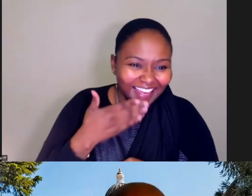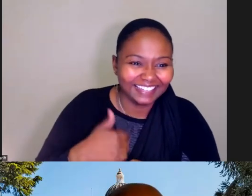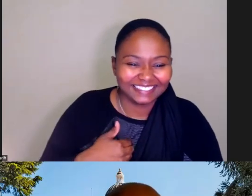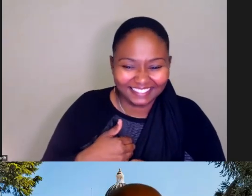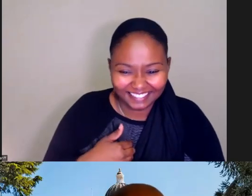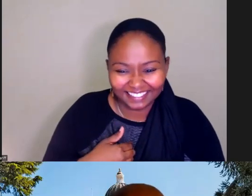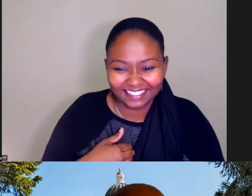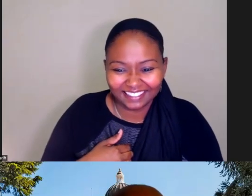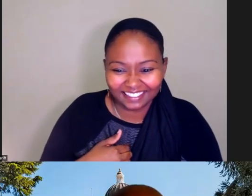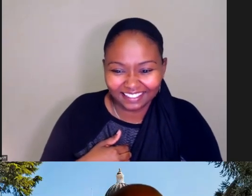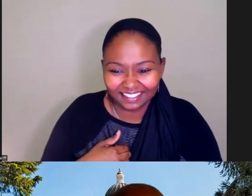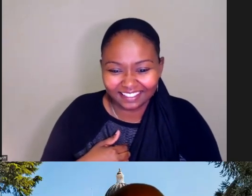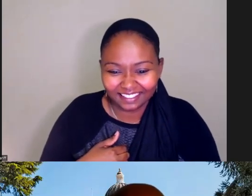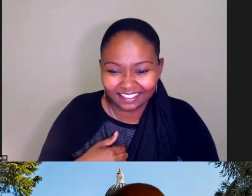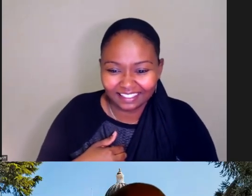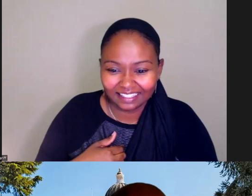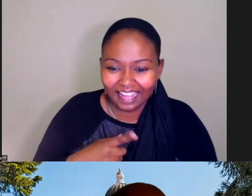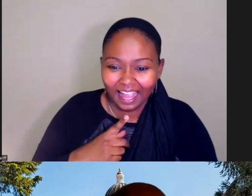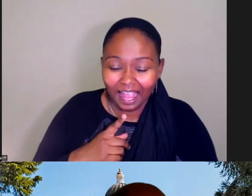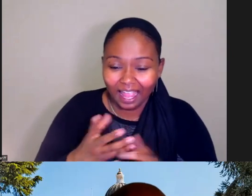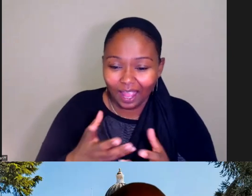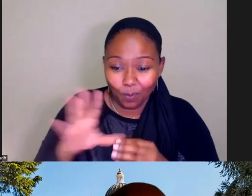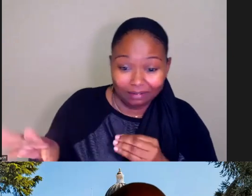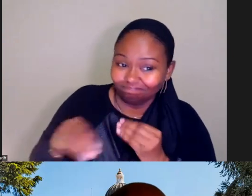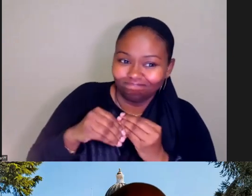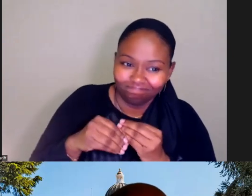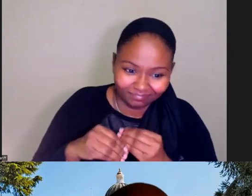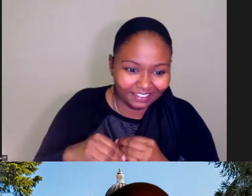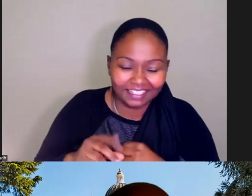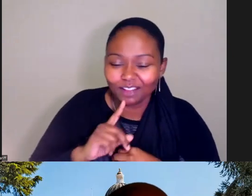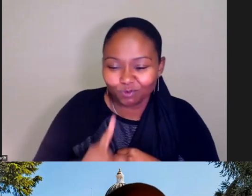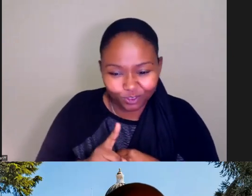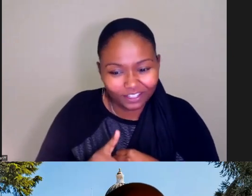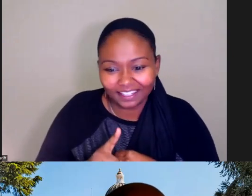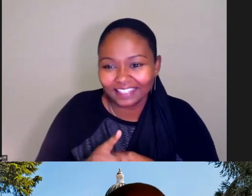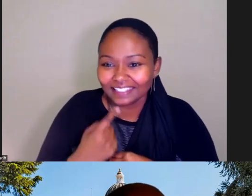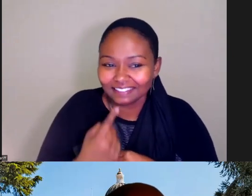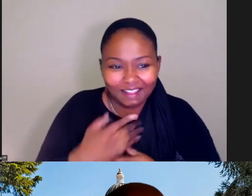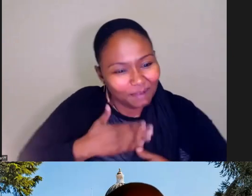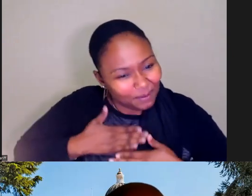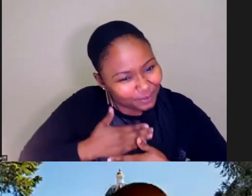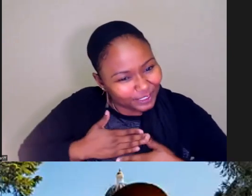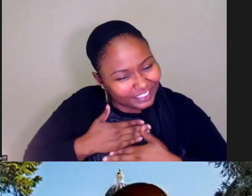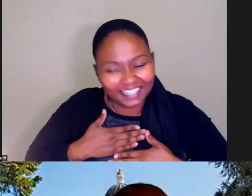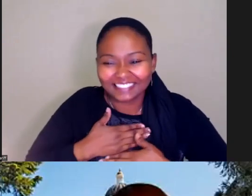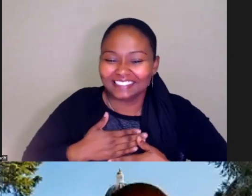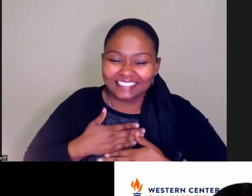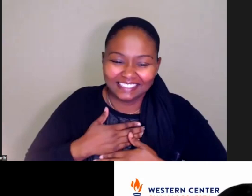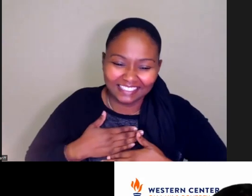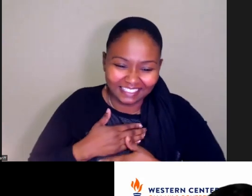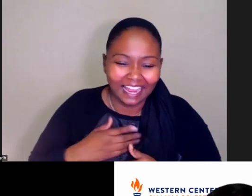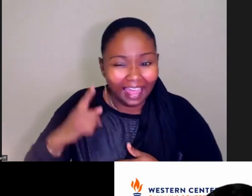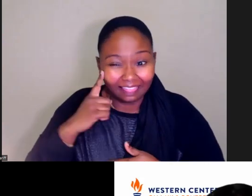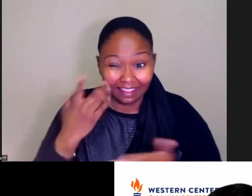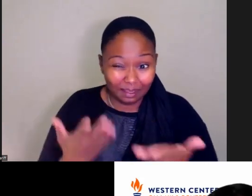unmute it, echo the excitement and appreciation for this. I think you might have touched